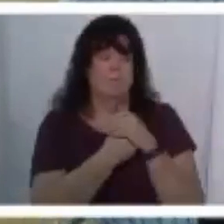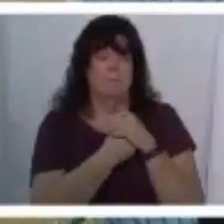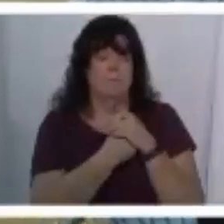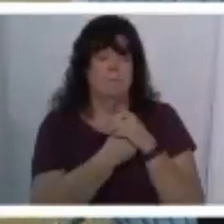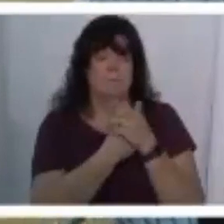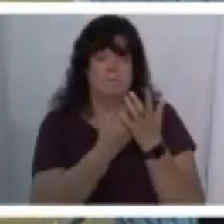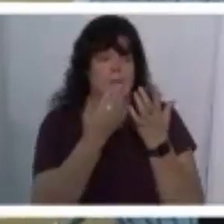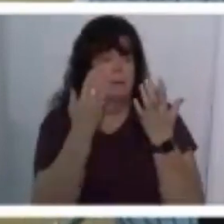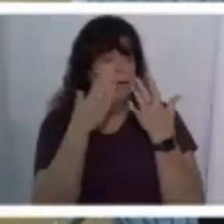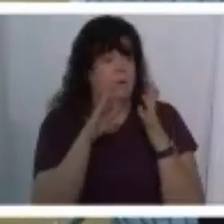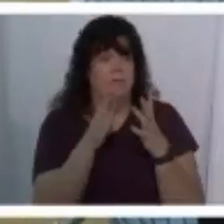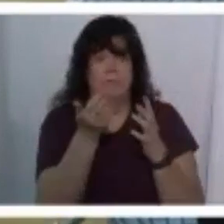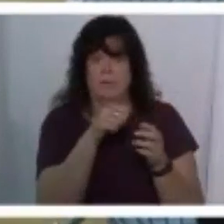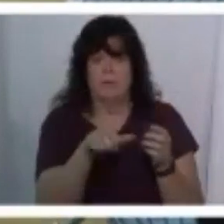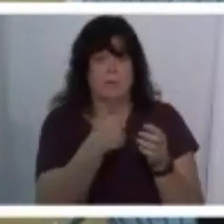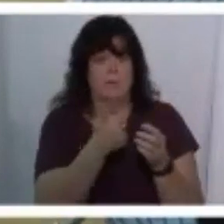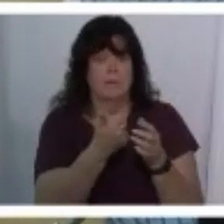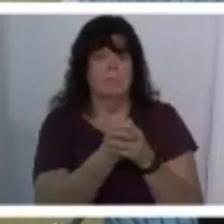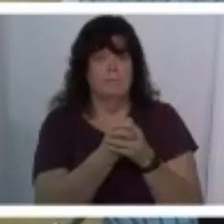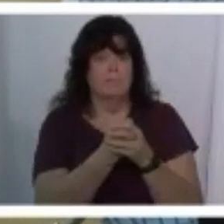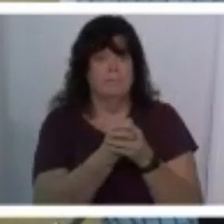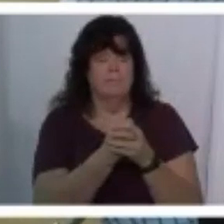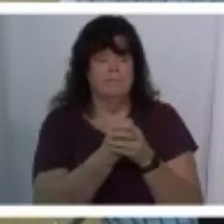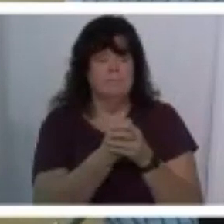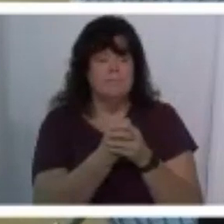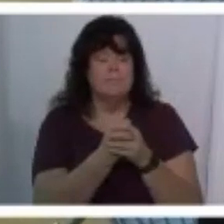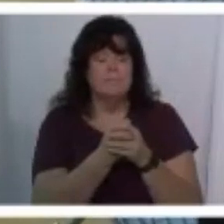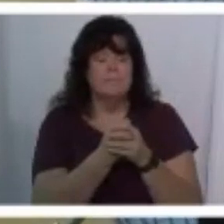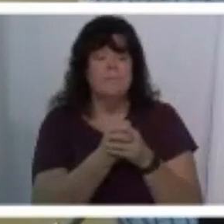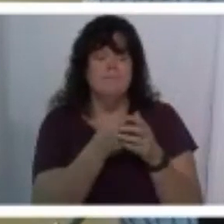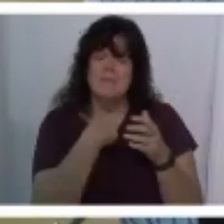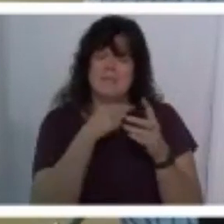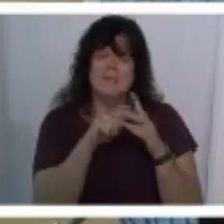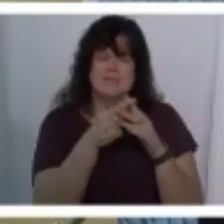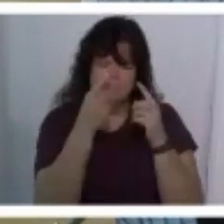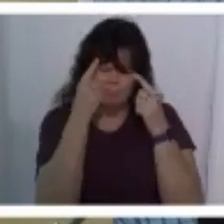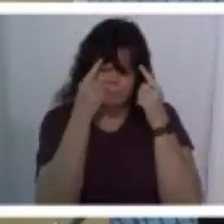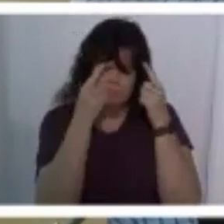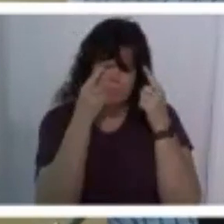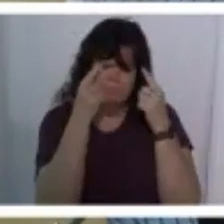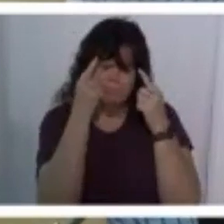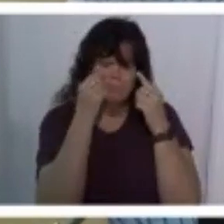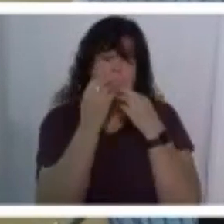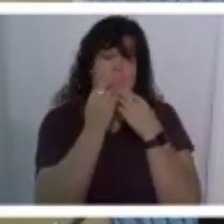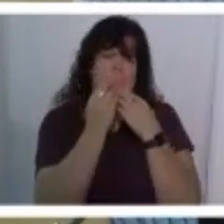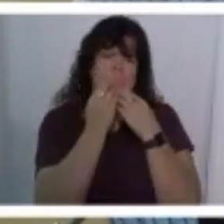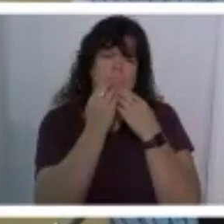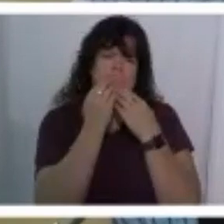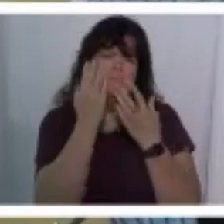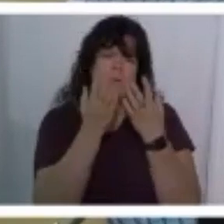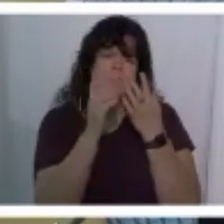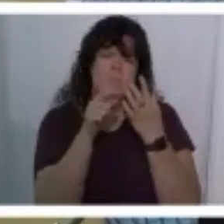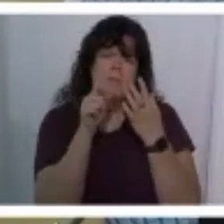do um and i began to wonder whether maybe we needed